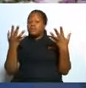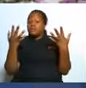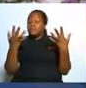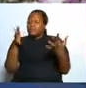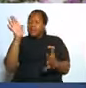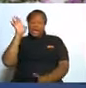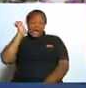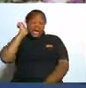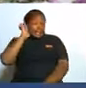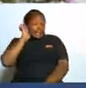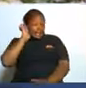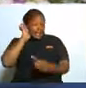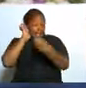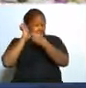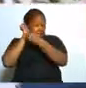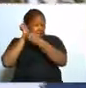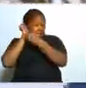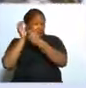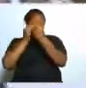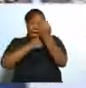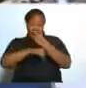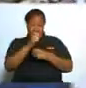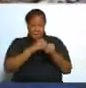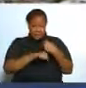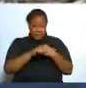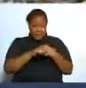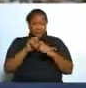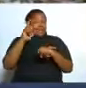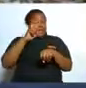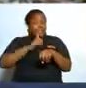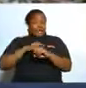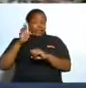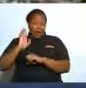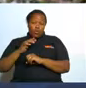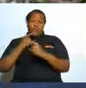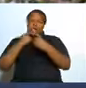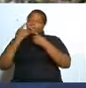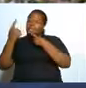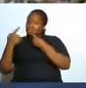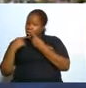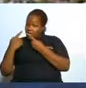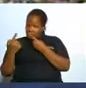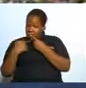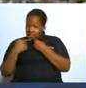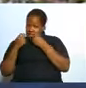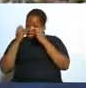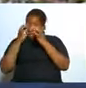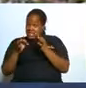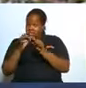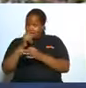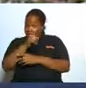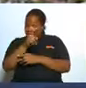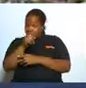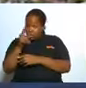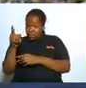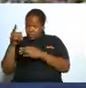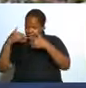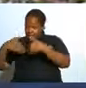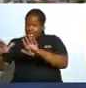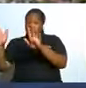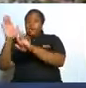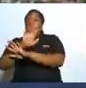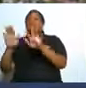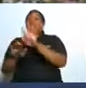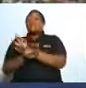listening is an art when she's talking if you will leave everything and